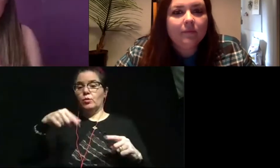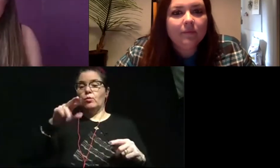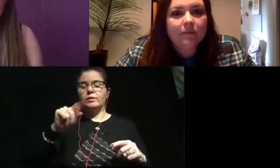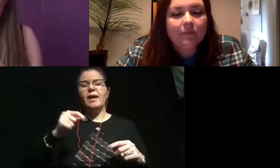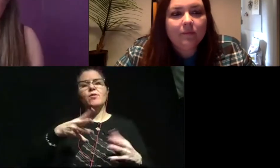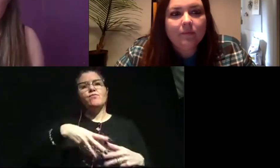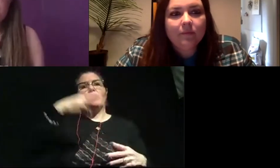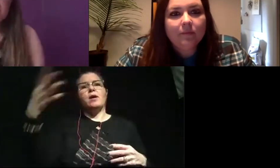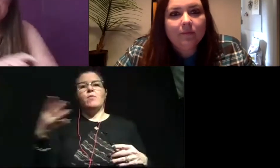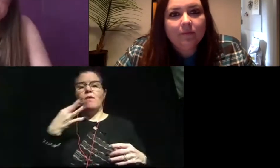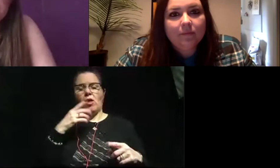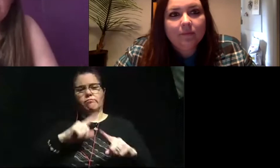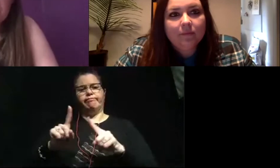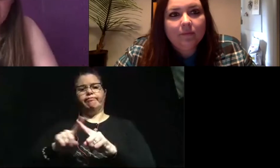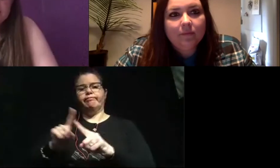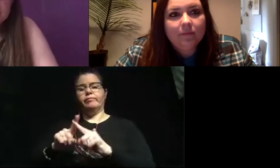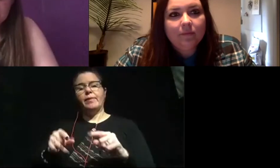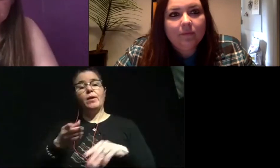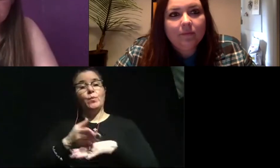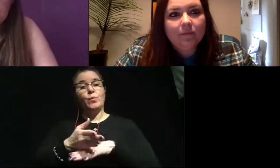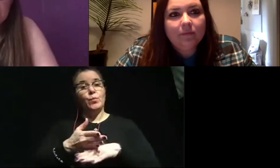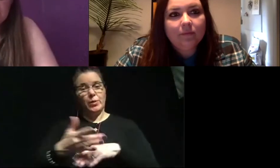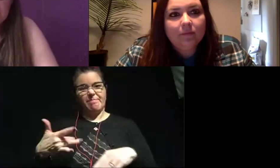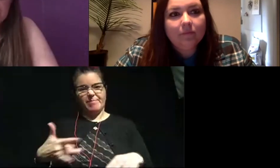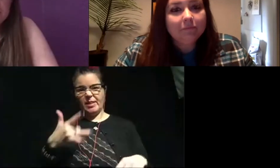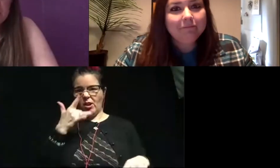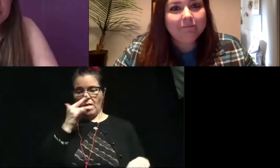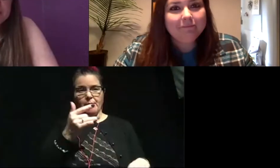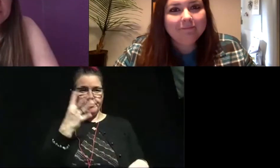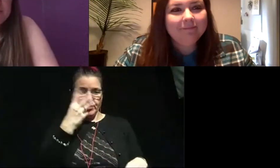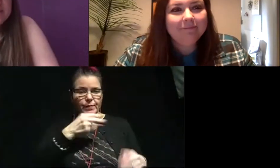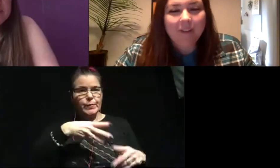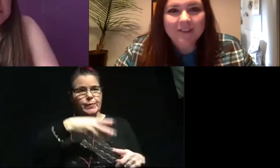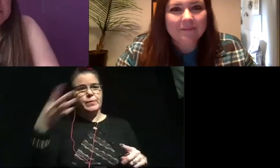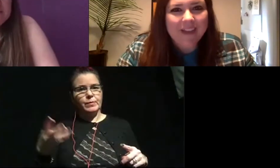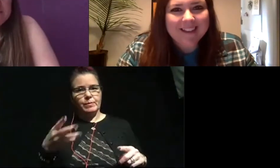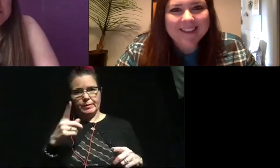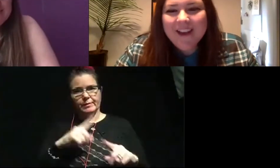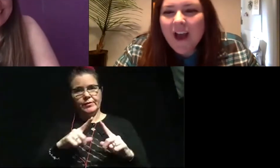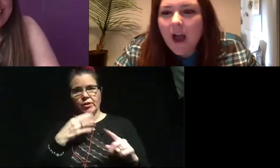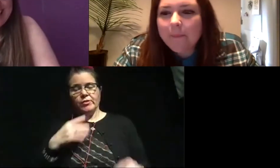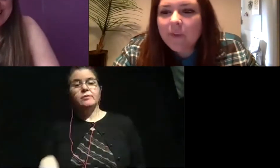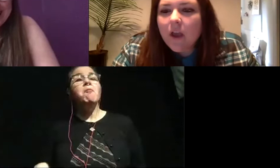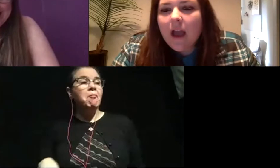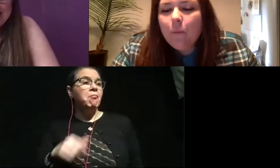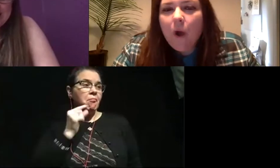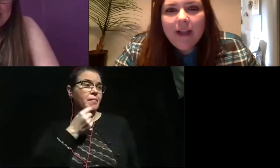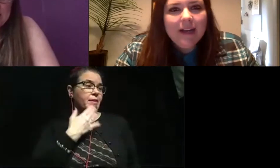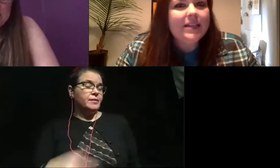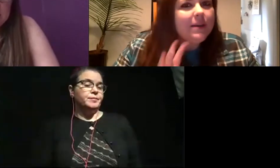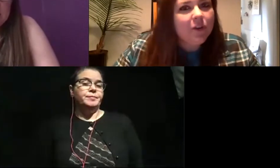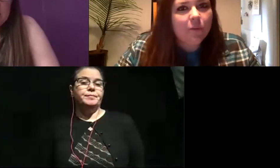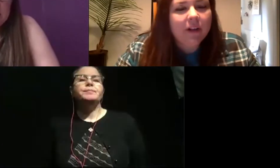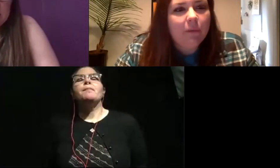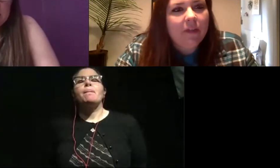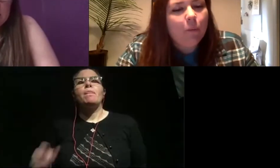colors to it, which is why petrified wood often looks so beautiful and rainbowy. Awesome. Thanks. What kind